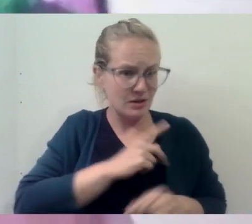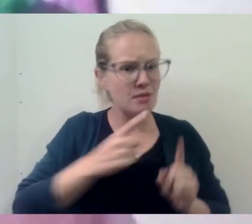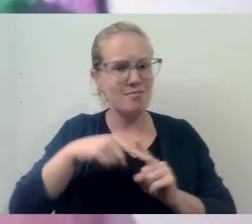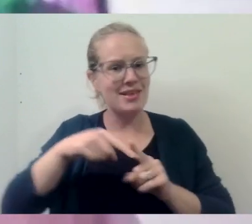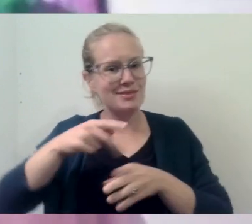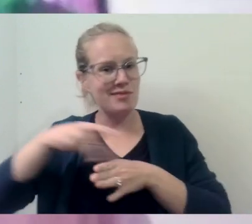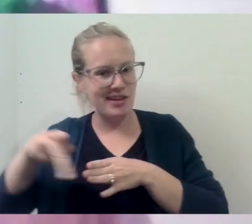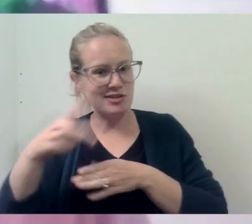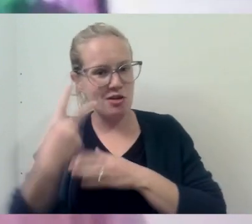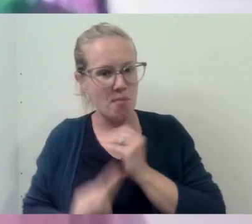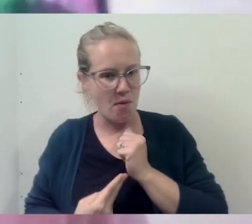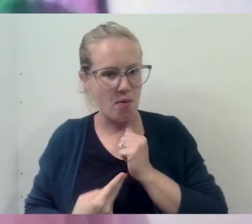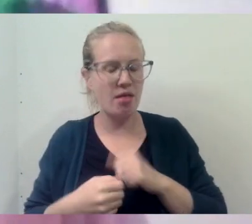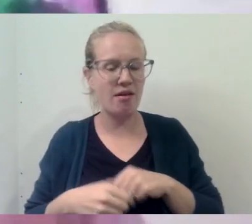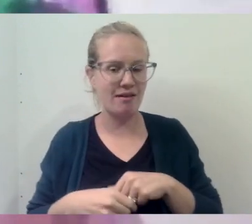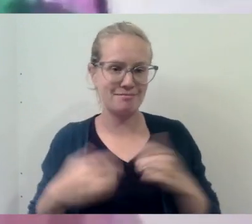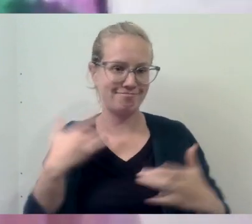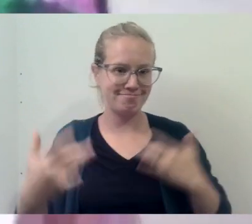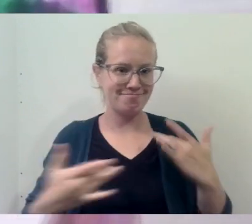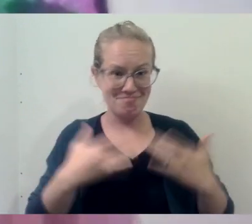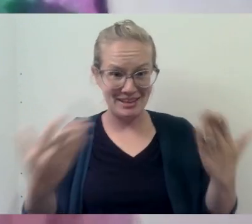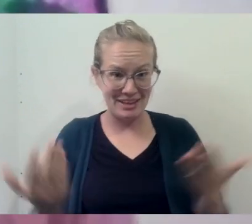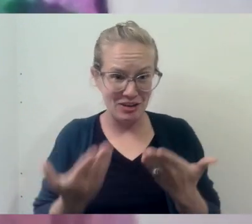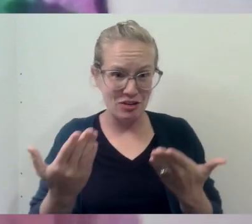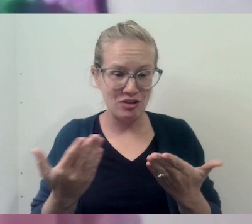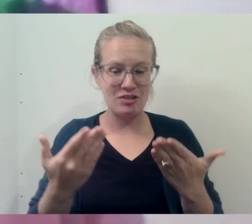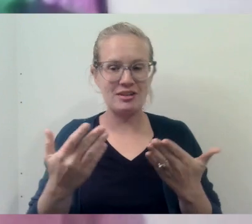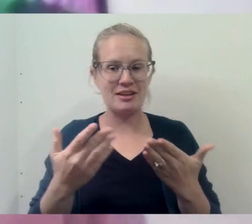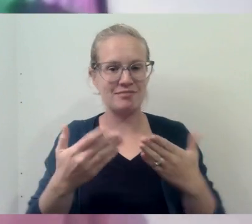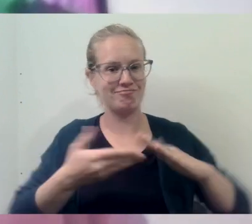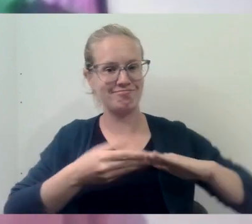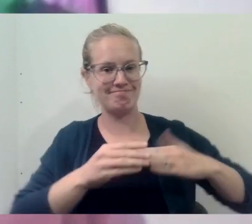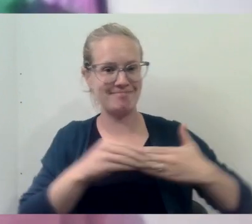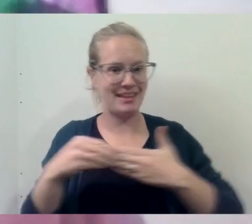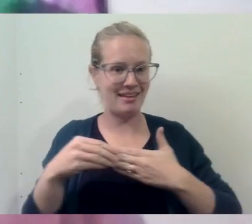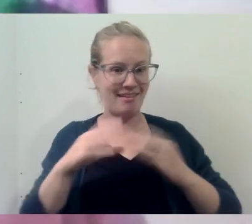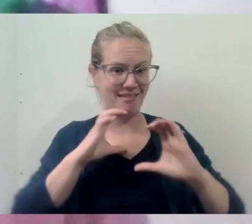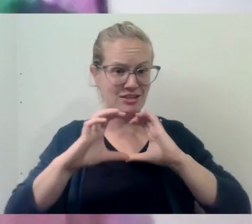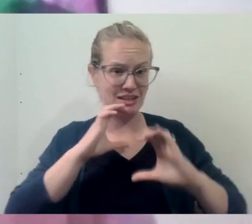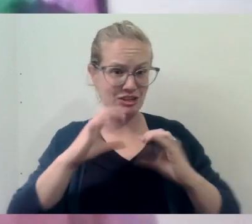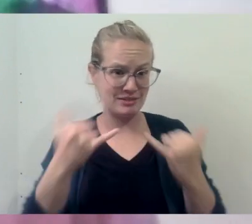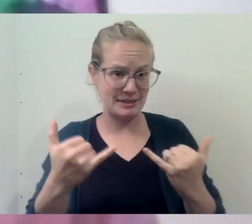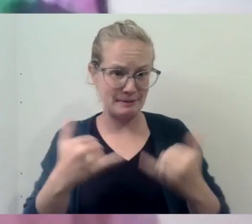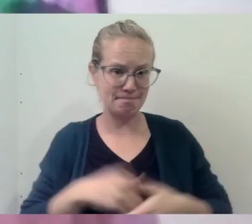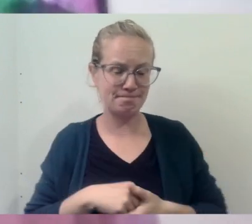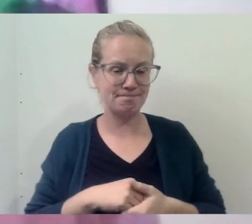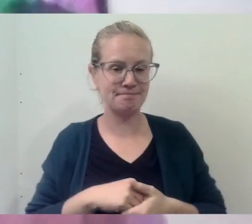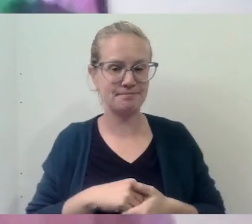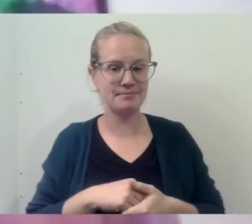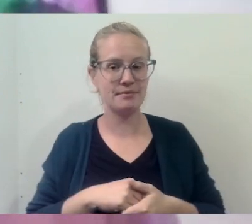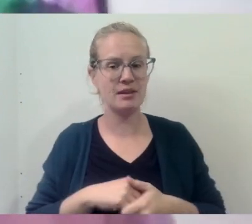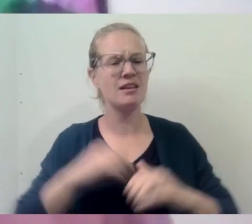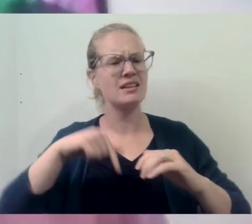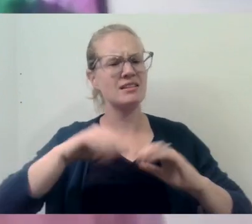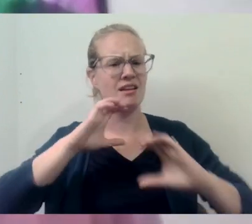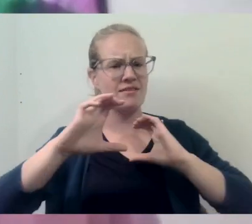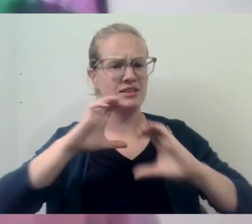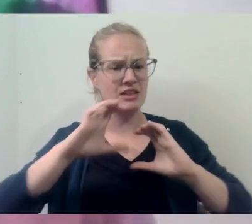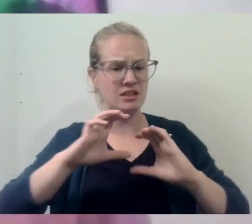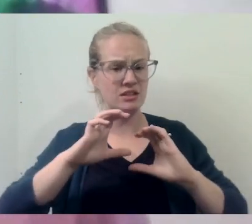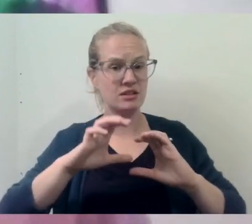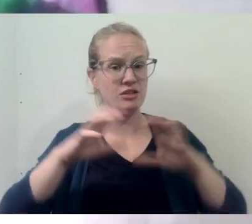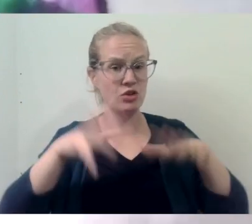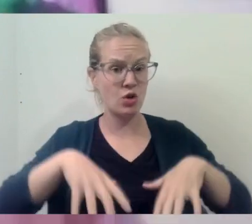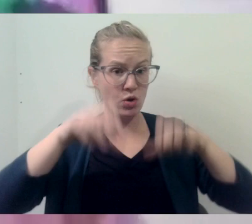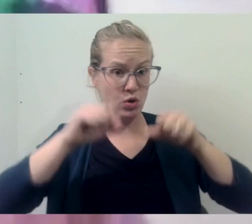professionally. I'm excited to be here and facilitate the conversation. The conversation is being